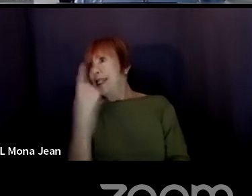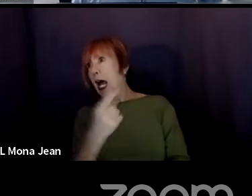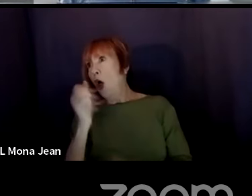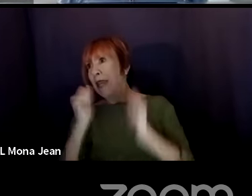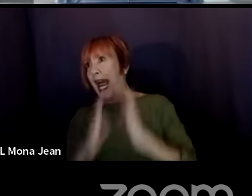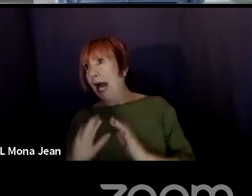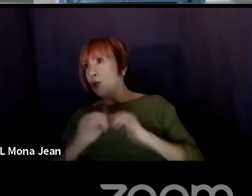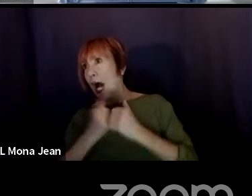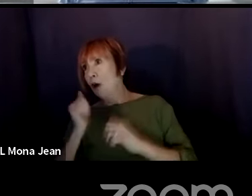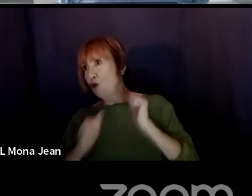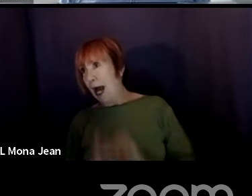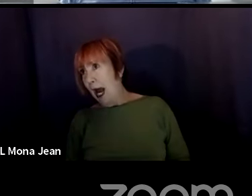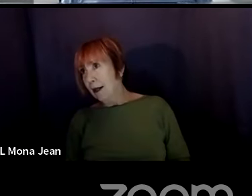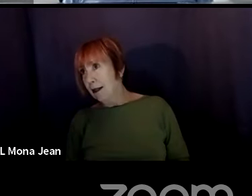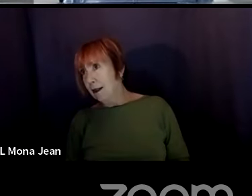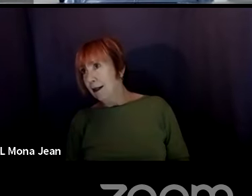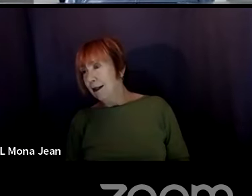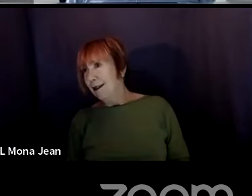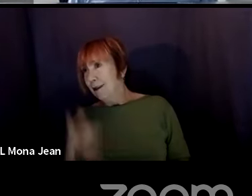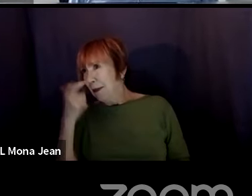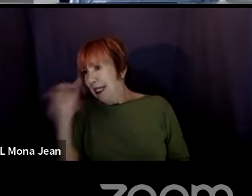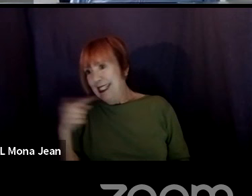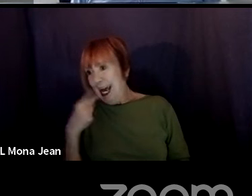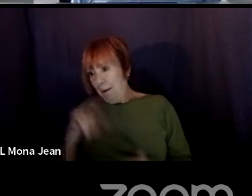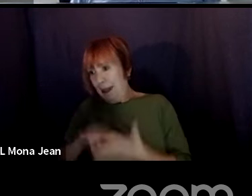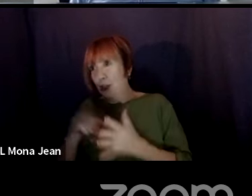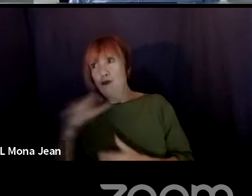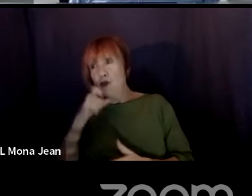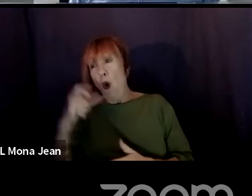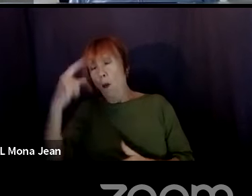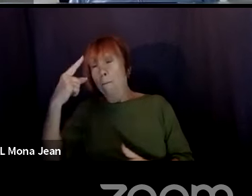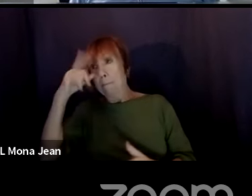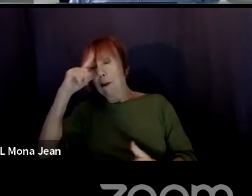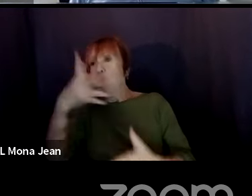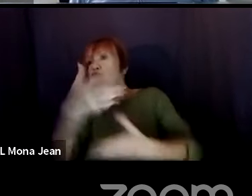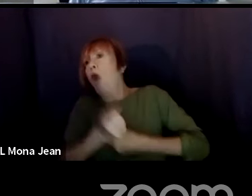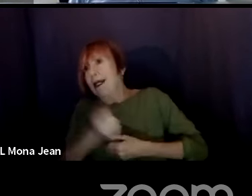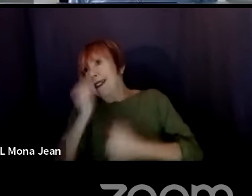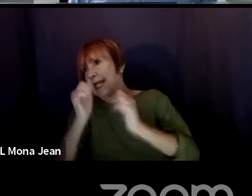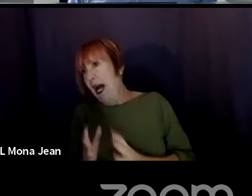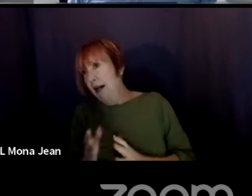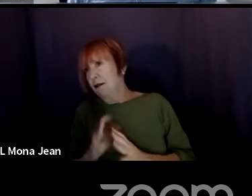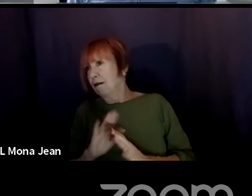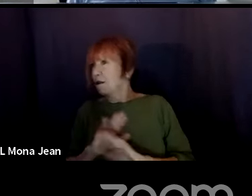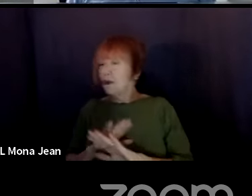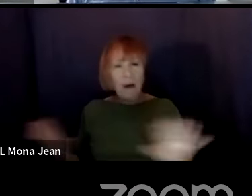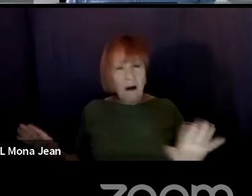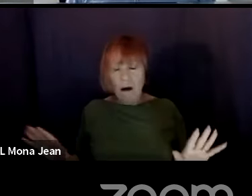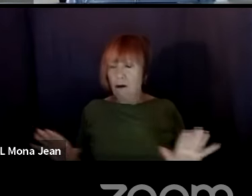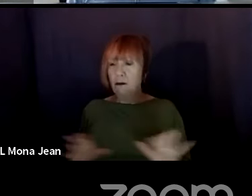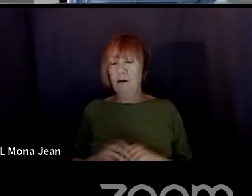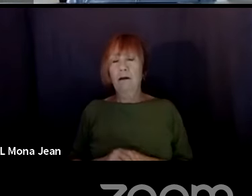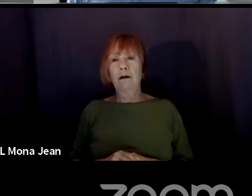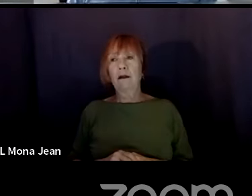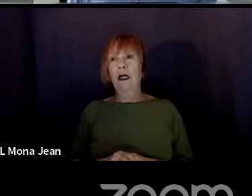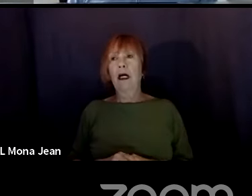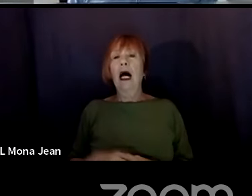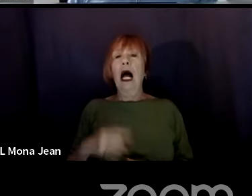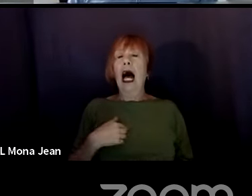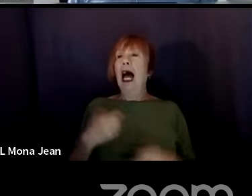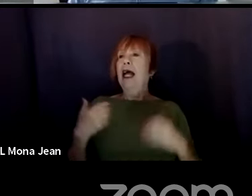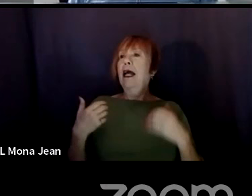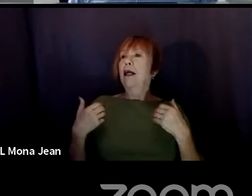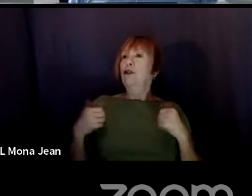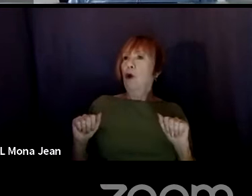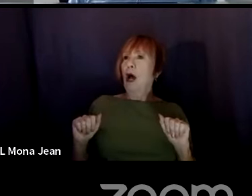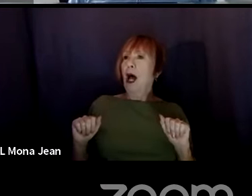assuming the actor doesn't know what they're doing and you have to tell them what to do. Um, yeah, I, I, I try to just,